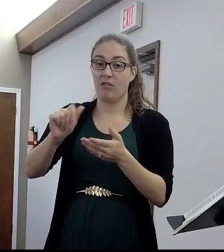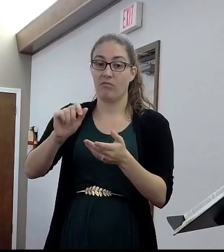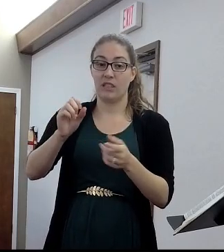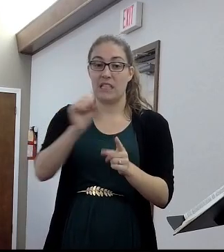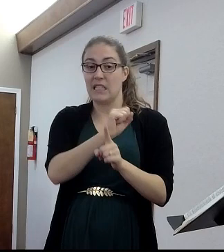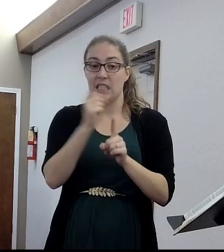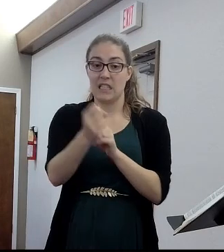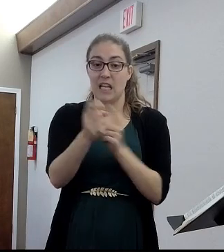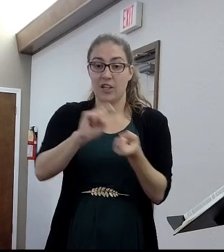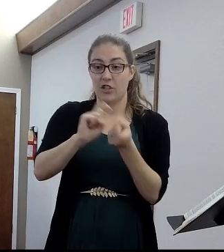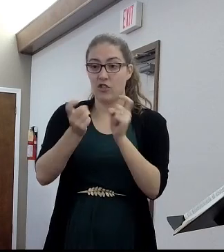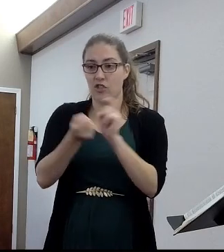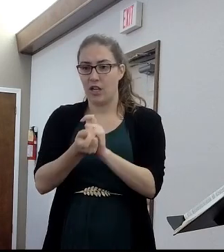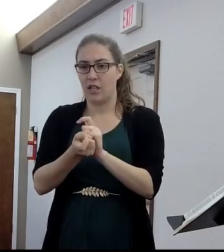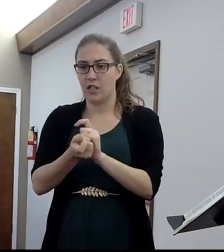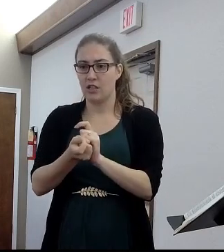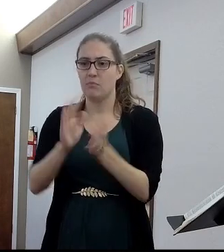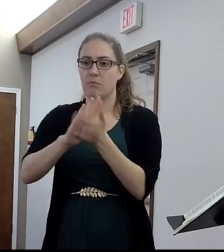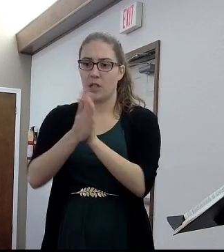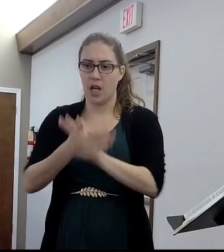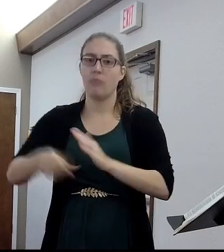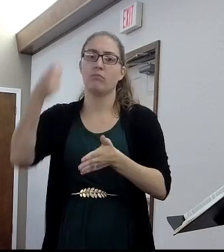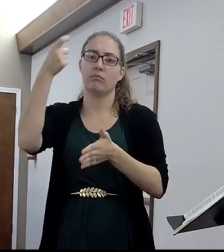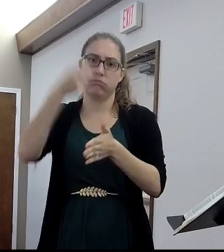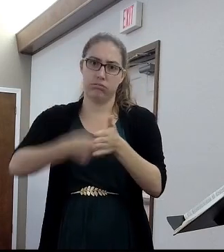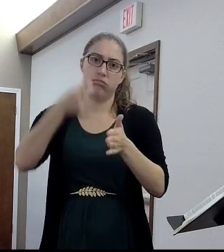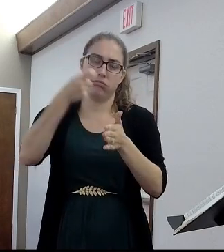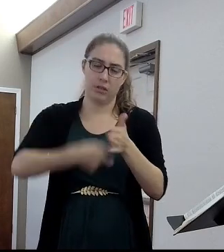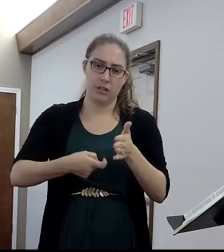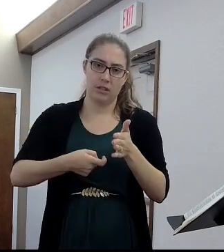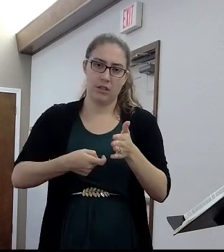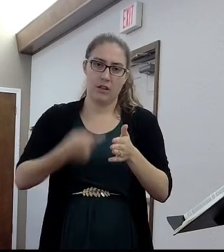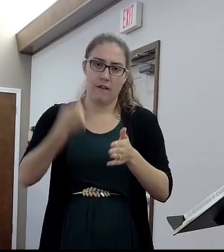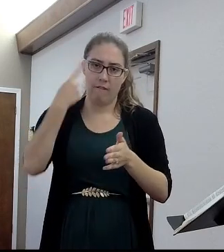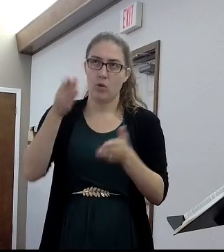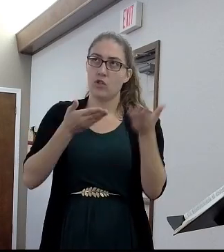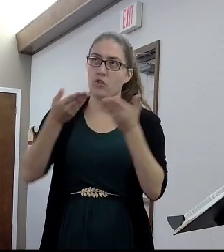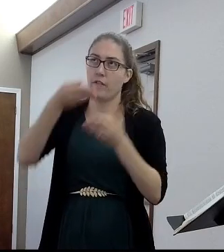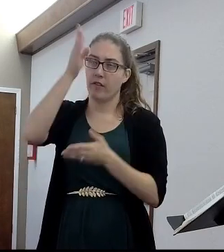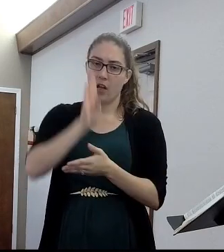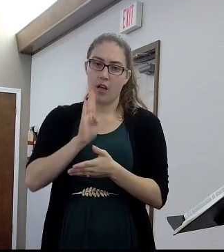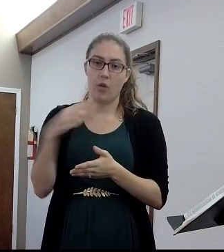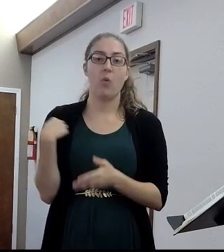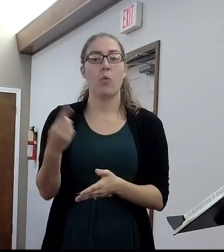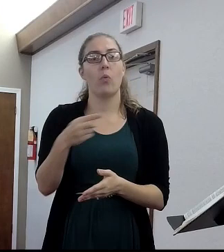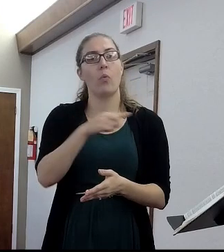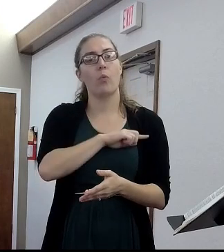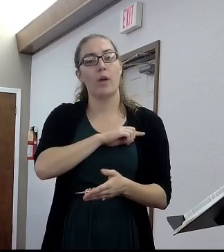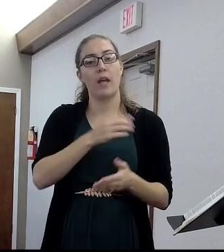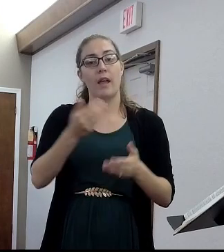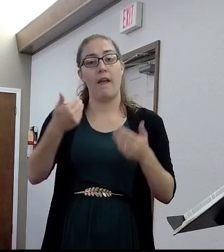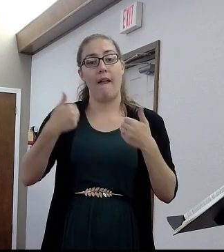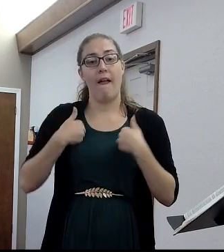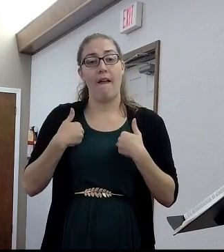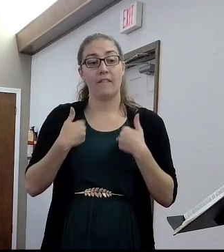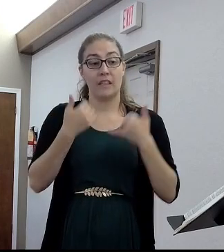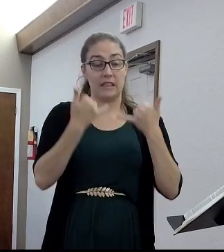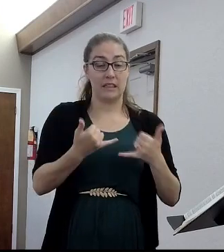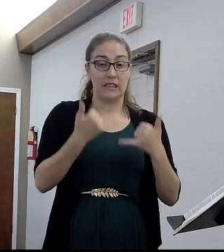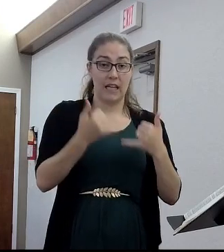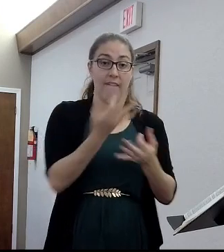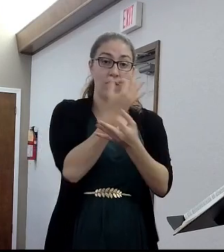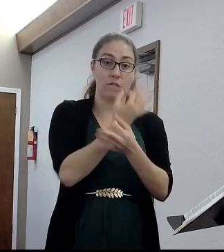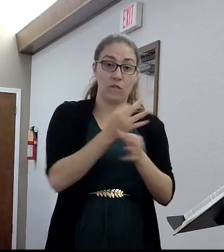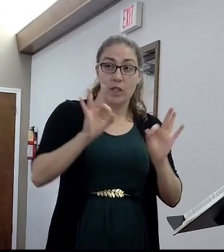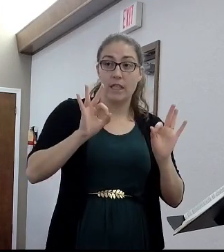because we have the freedom to evangelize today and to live for Christ